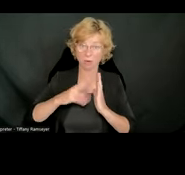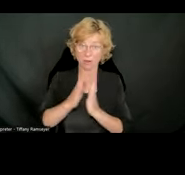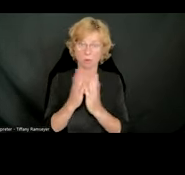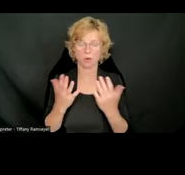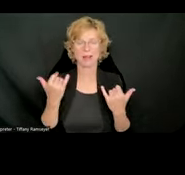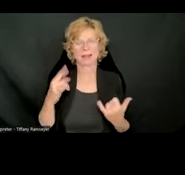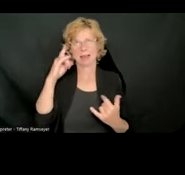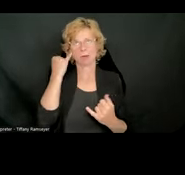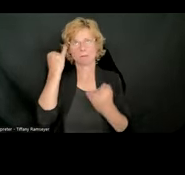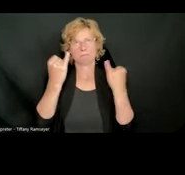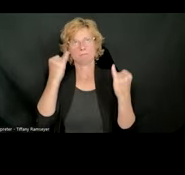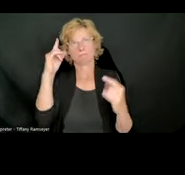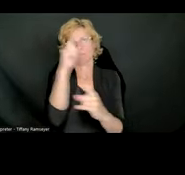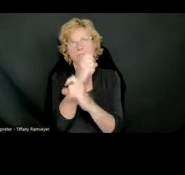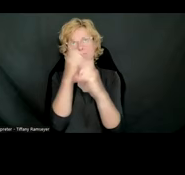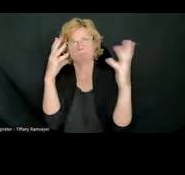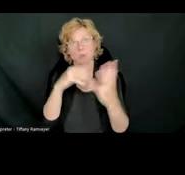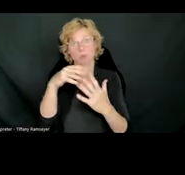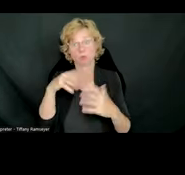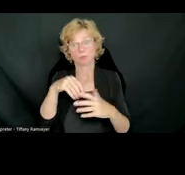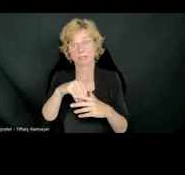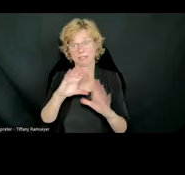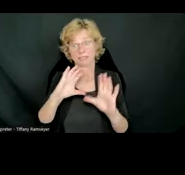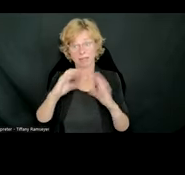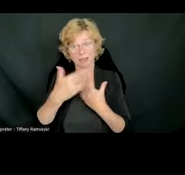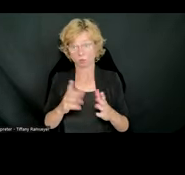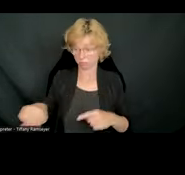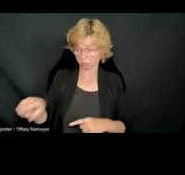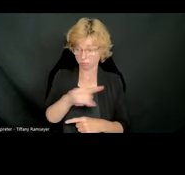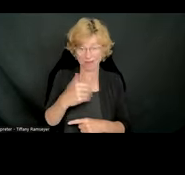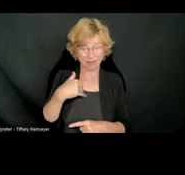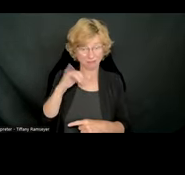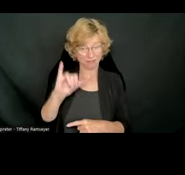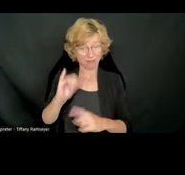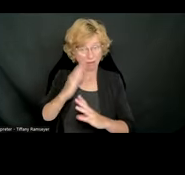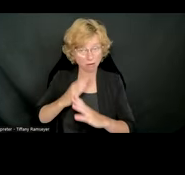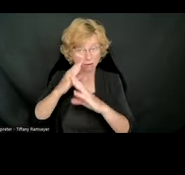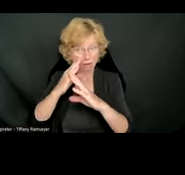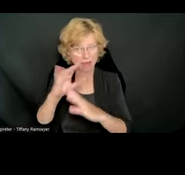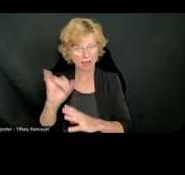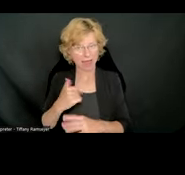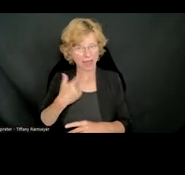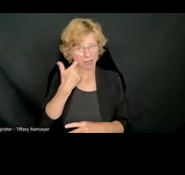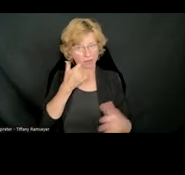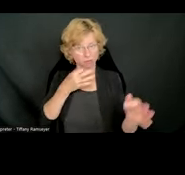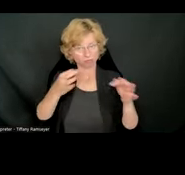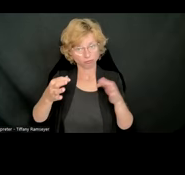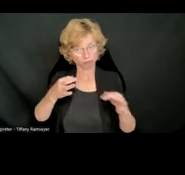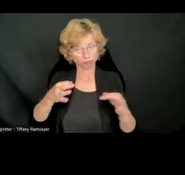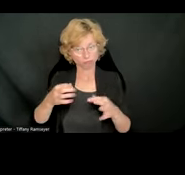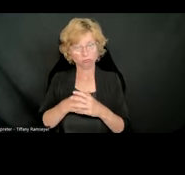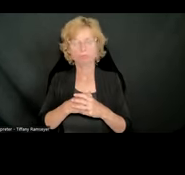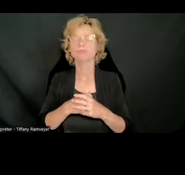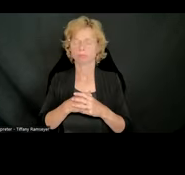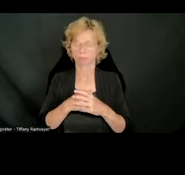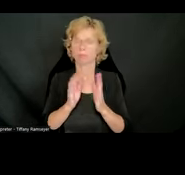students in your classrooms. Do any of your students run into these reading barriers like those we just imagined? Bookshare eliminates